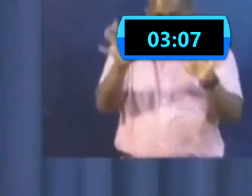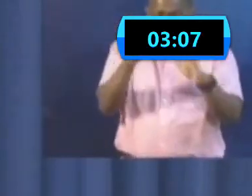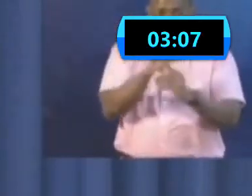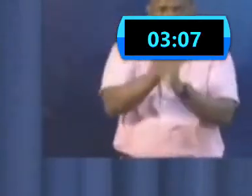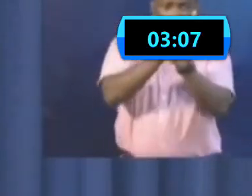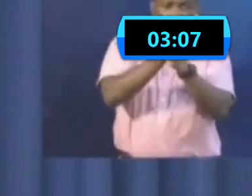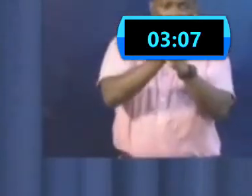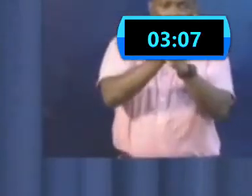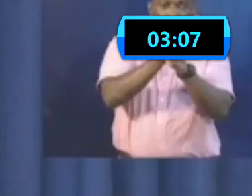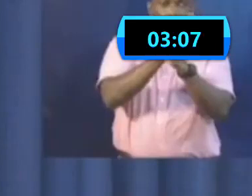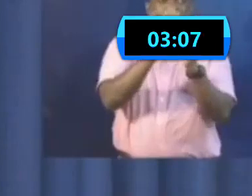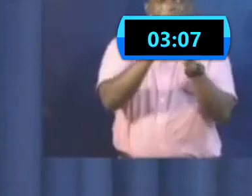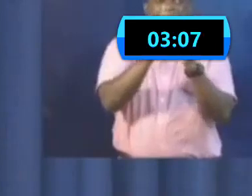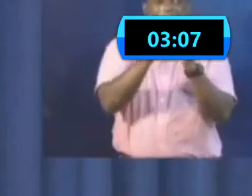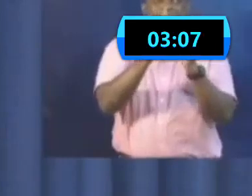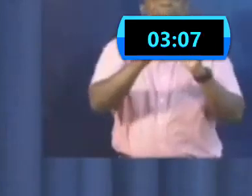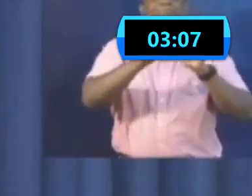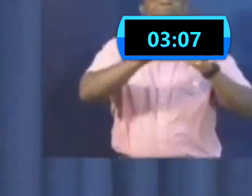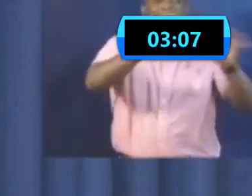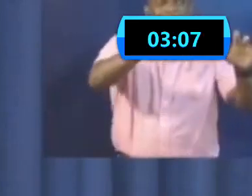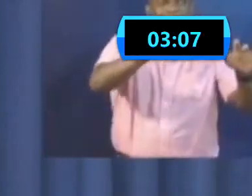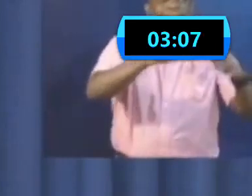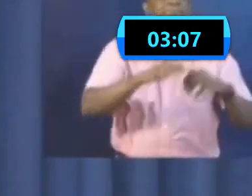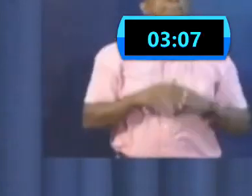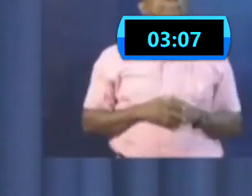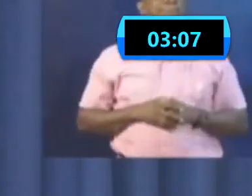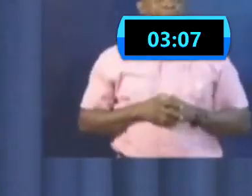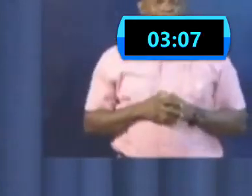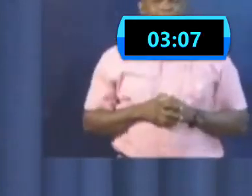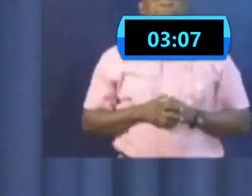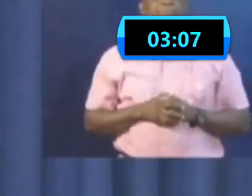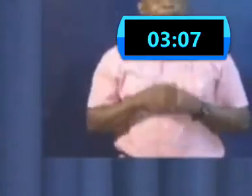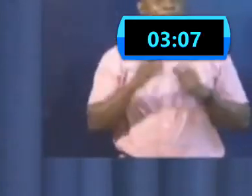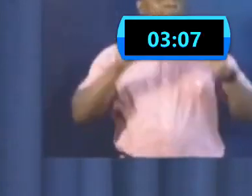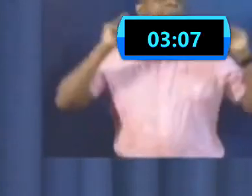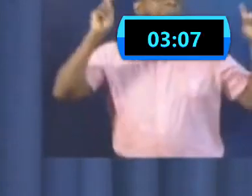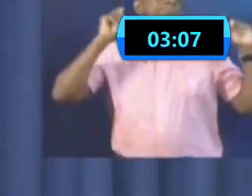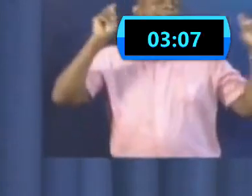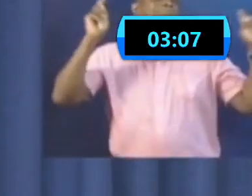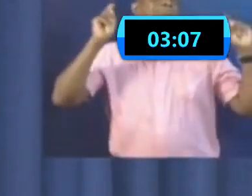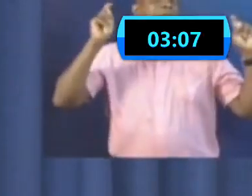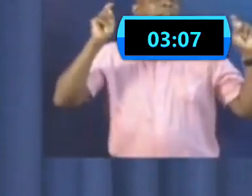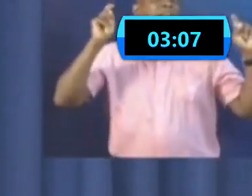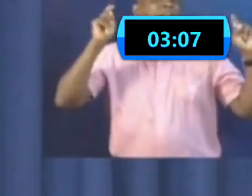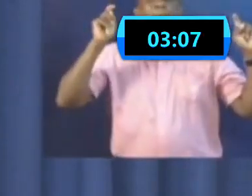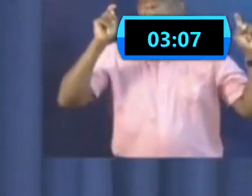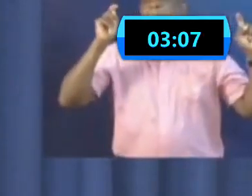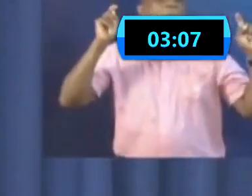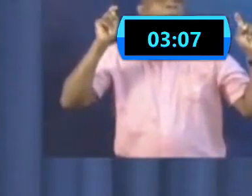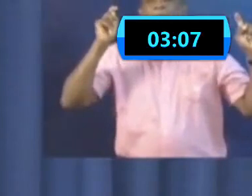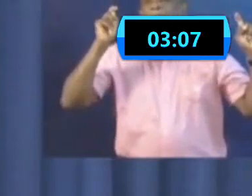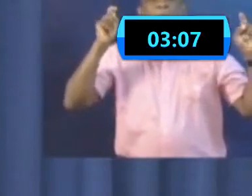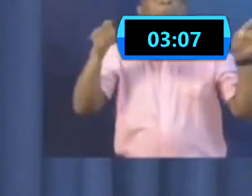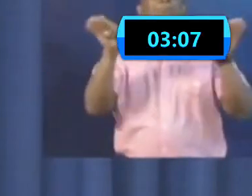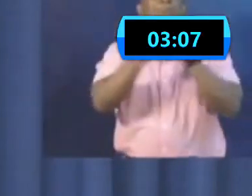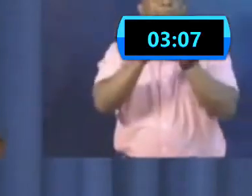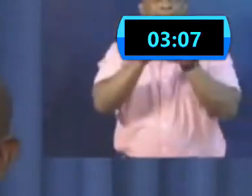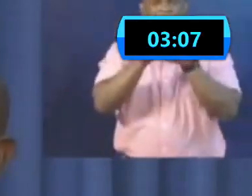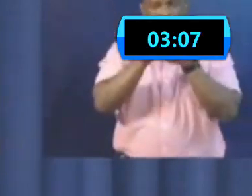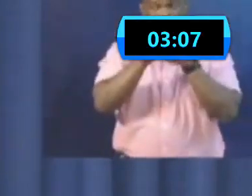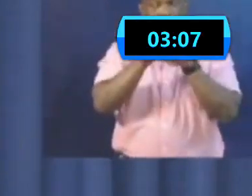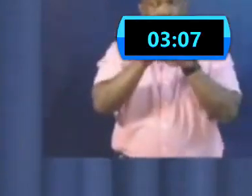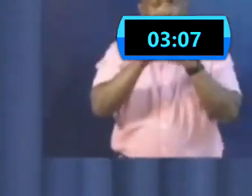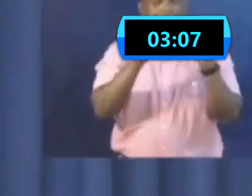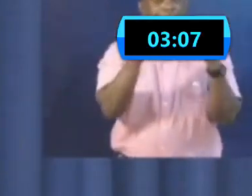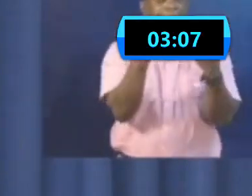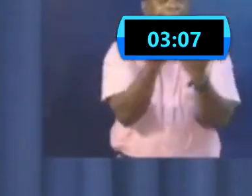Gyms will remain closed, as we said two weeks ago, and our team sports and contact